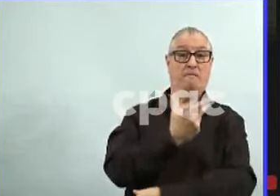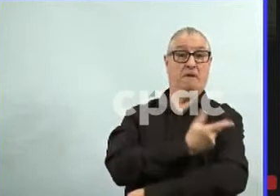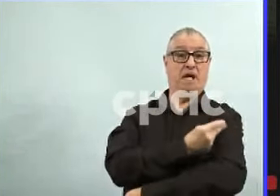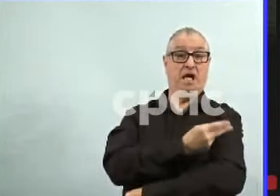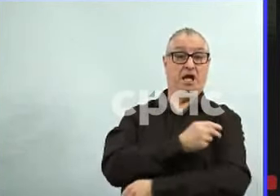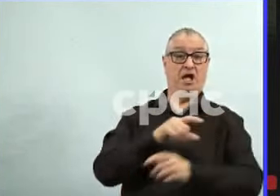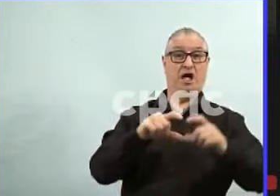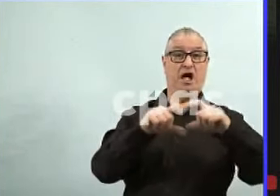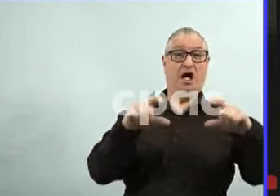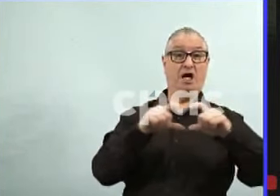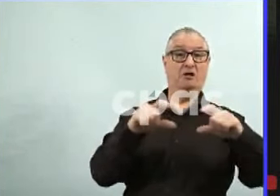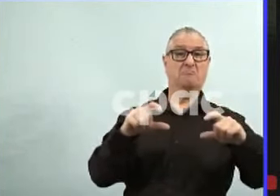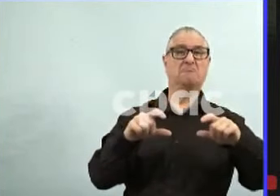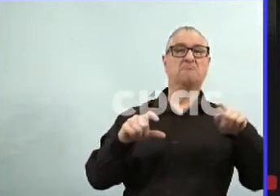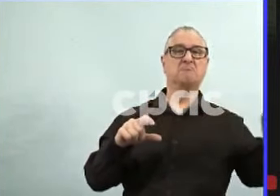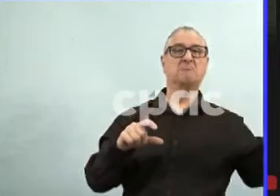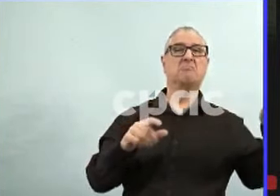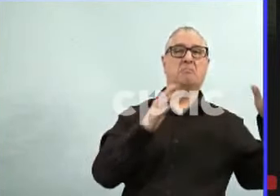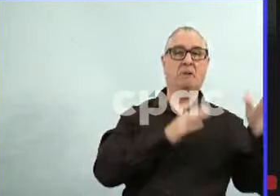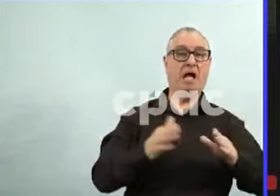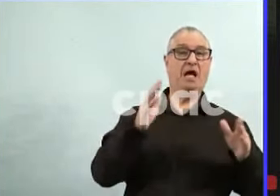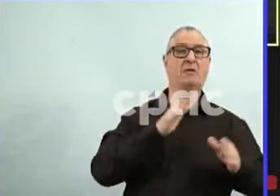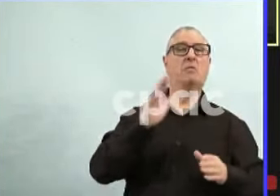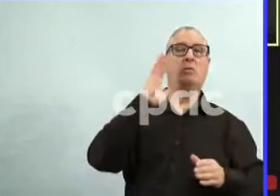what's perhaps the last restriction that would go?